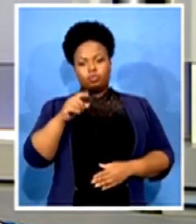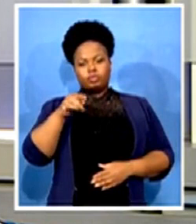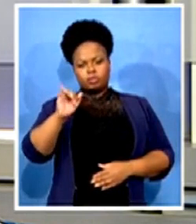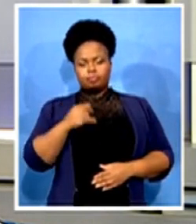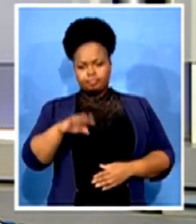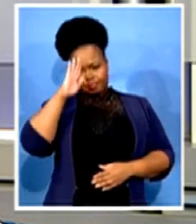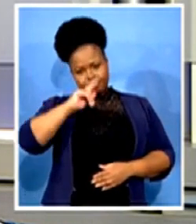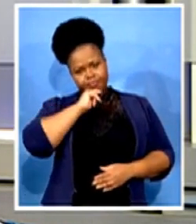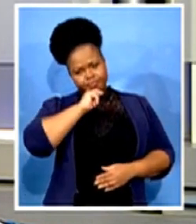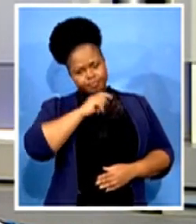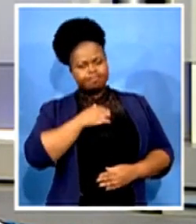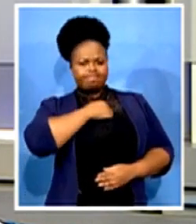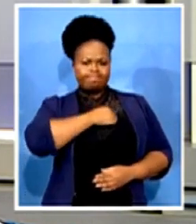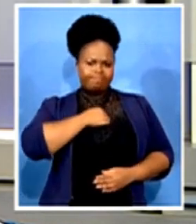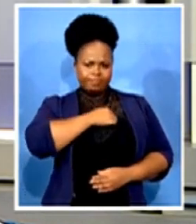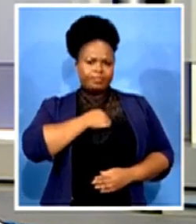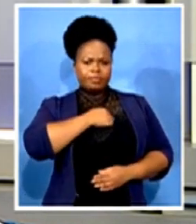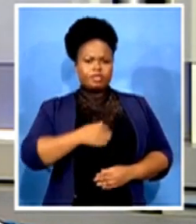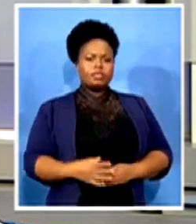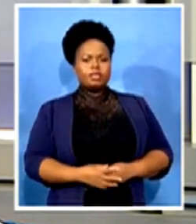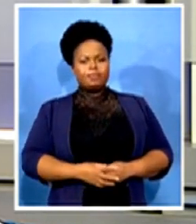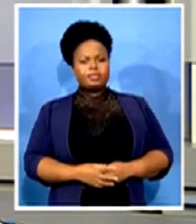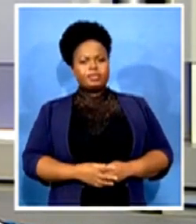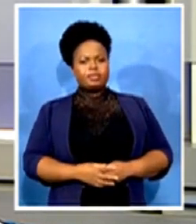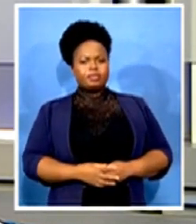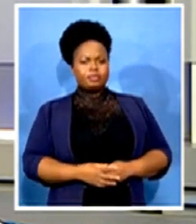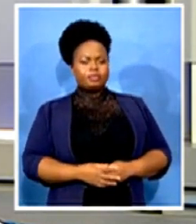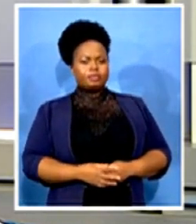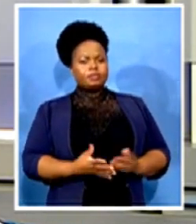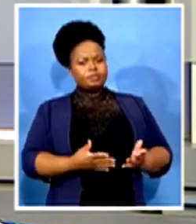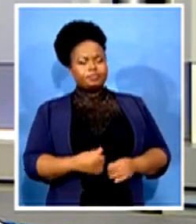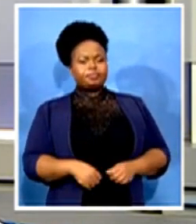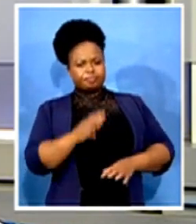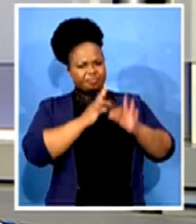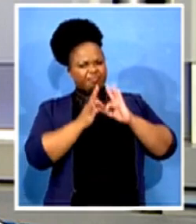to you as well. Talk to us about your reaction when you first heard the news.